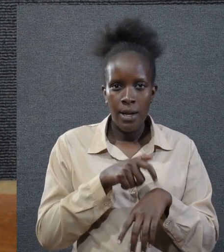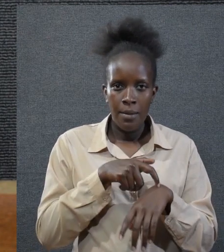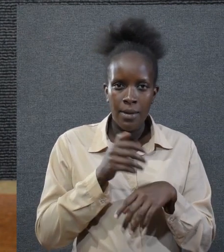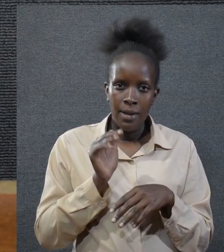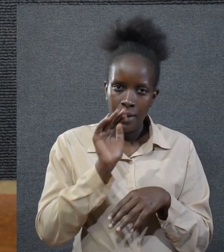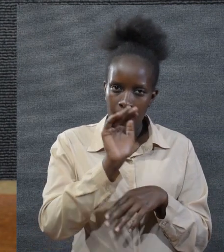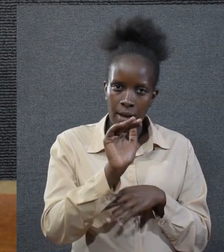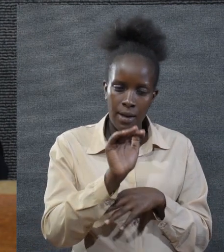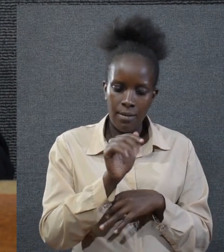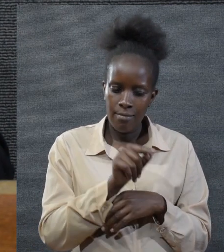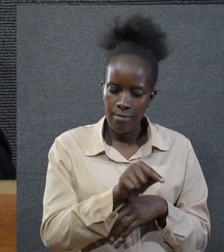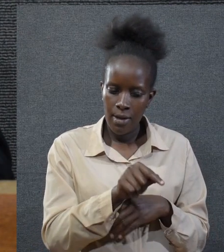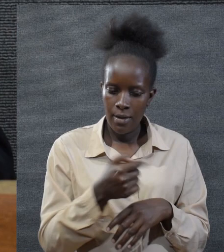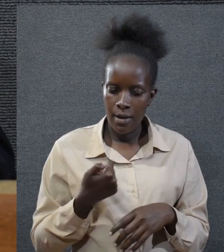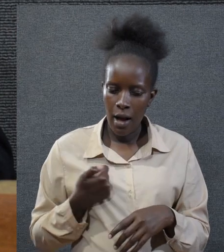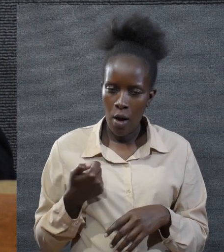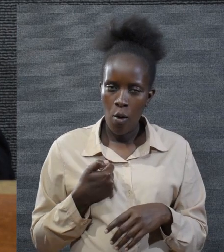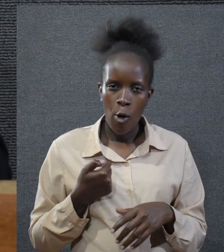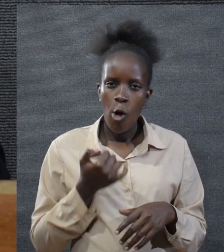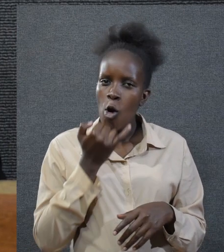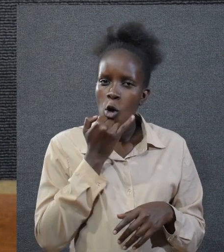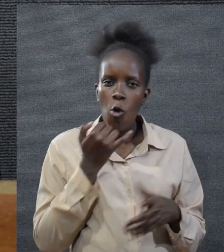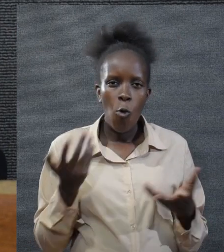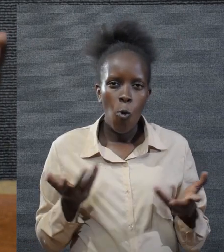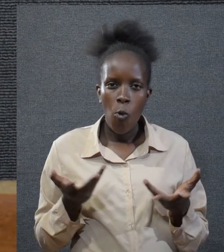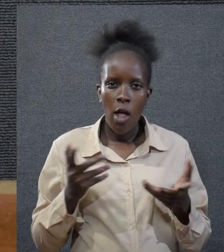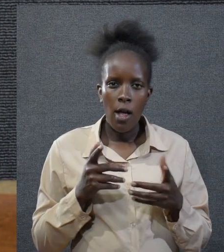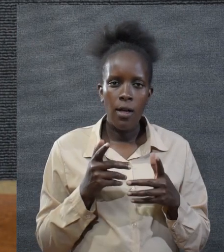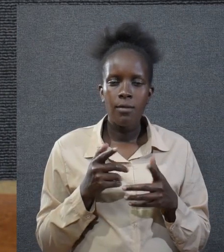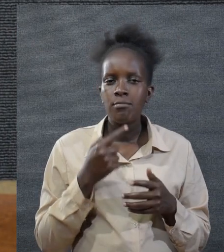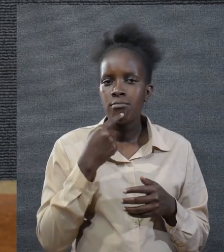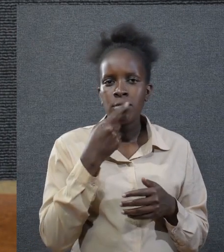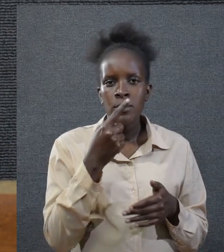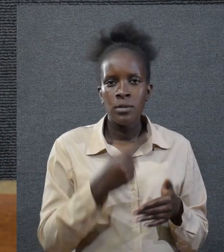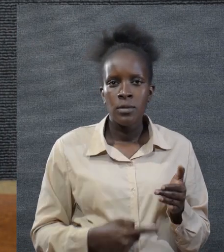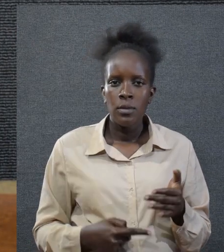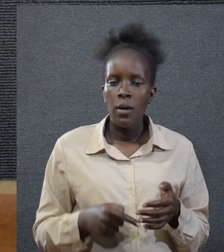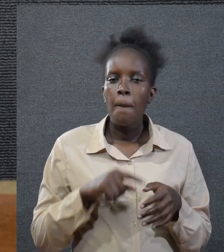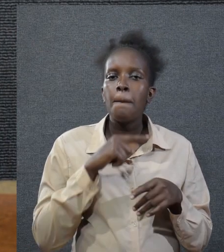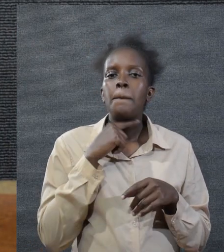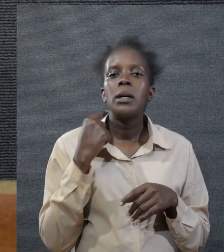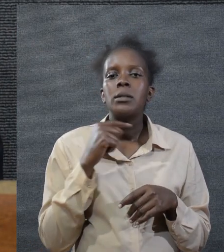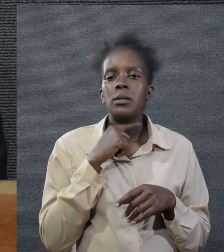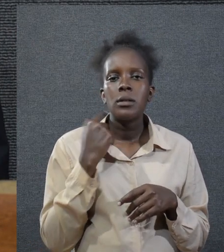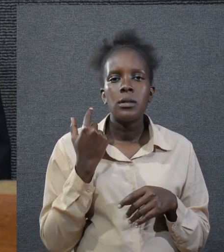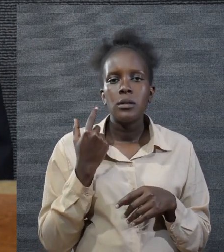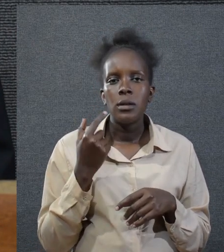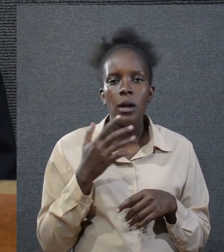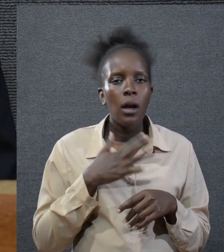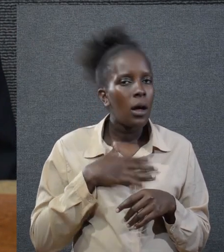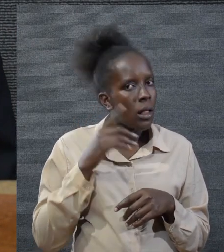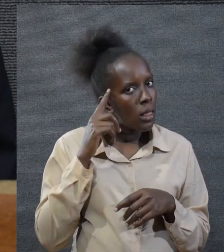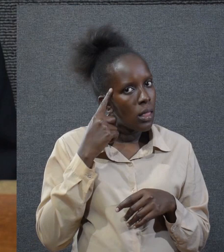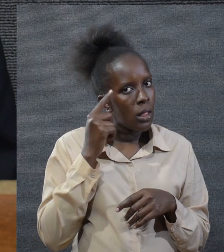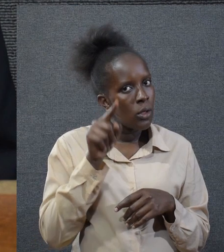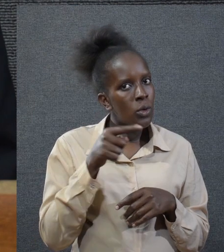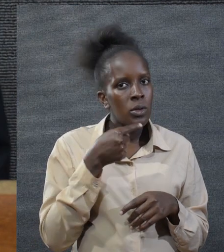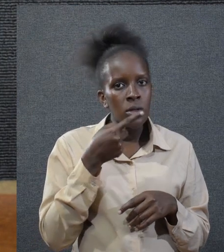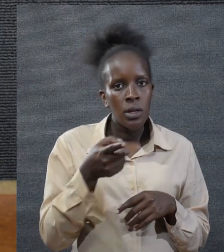When he asked her what was long, she replied, Pastor,